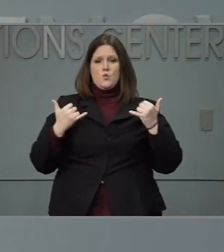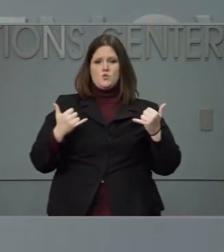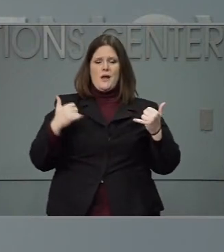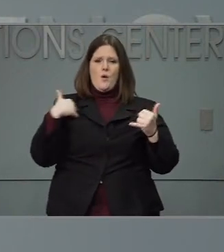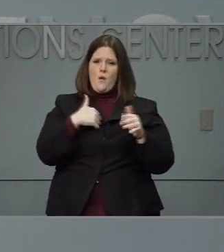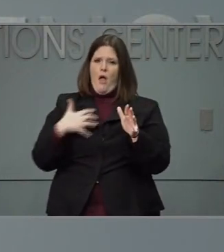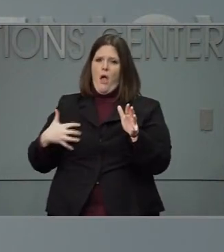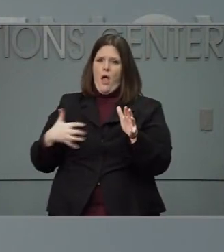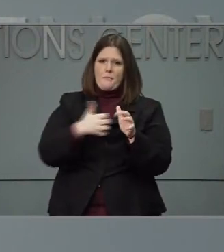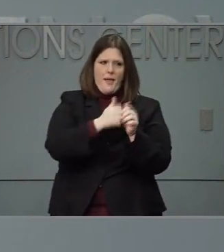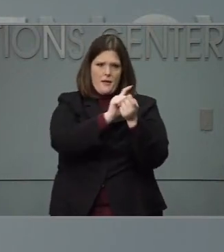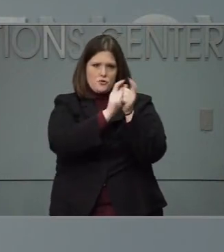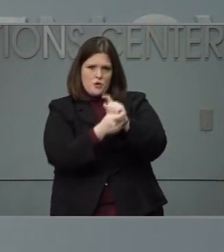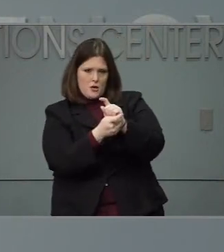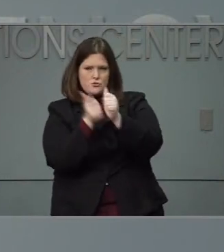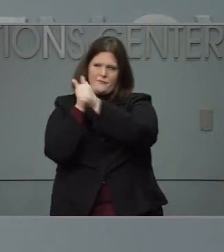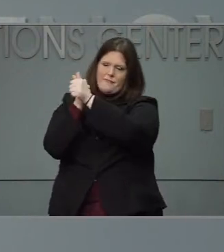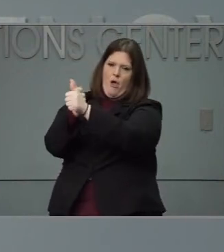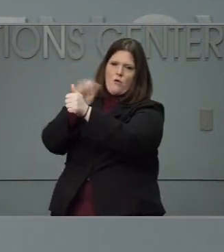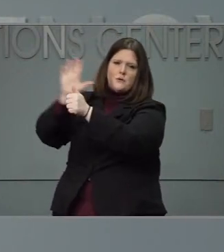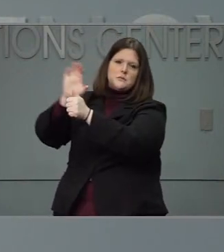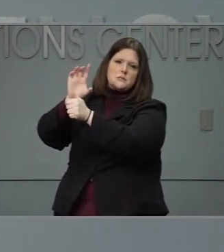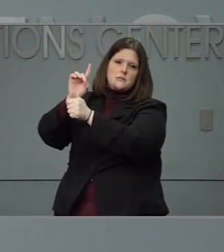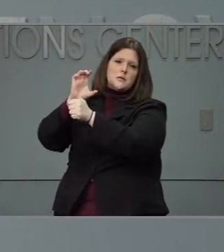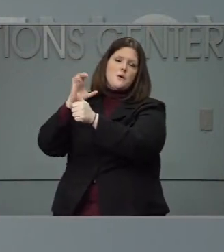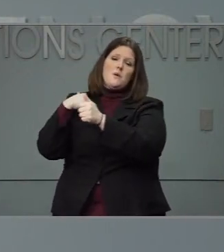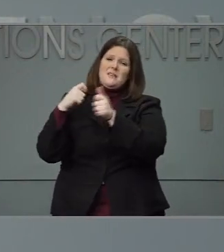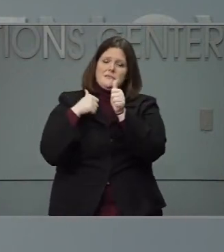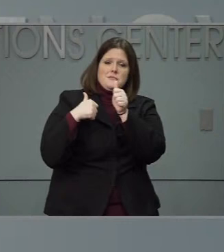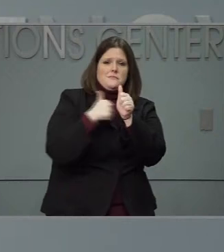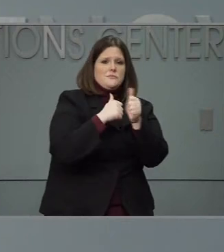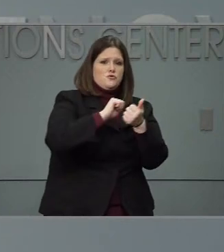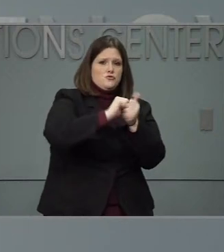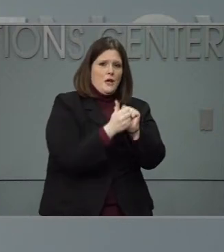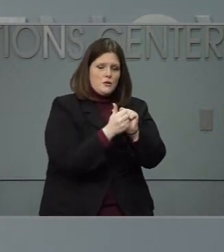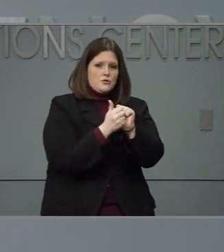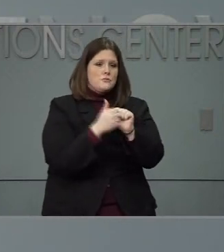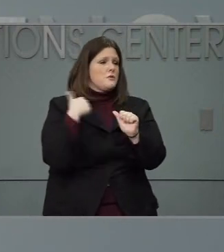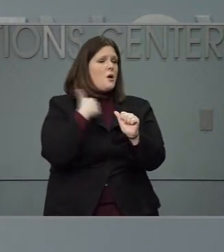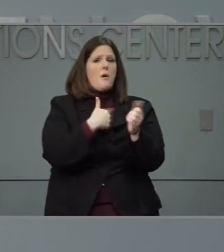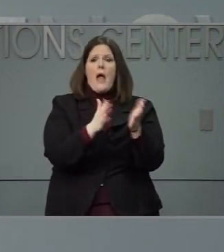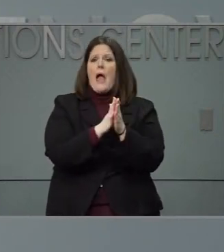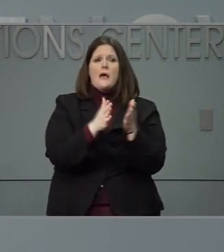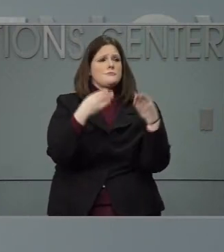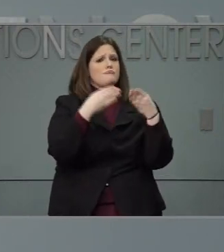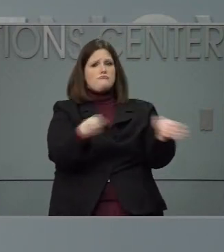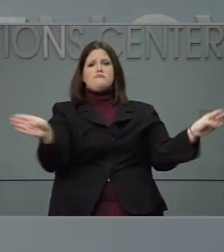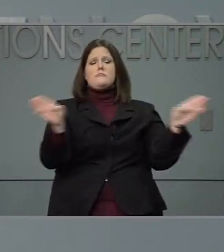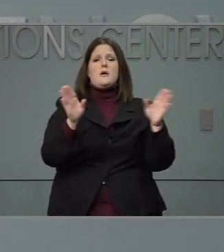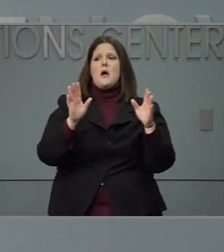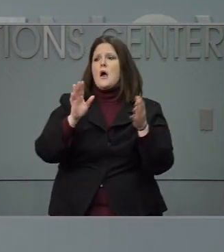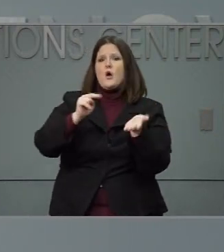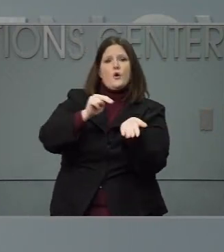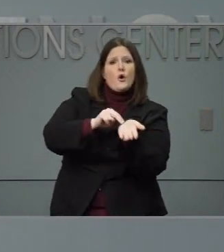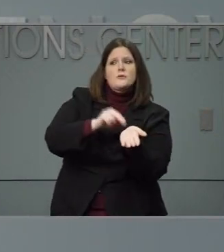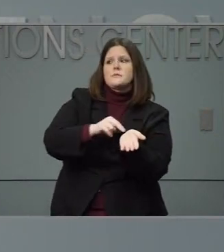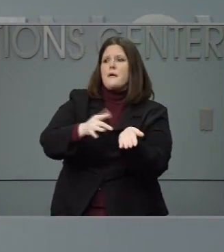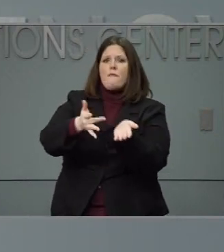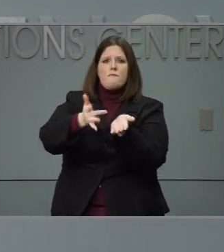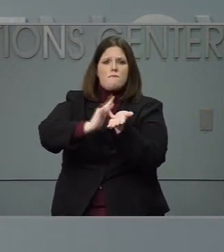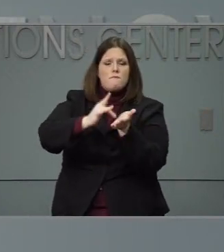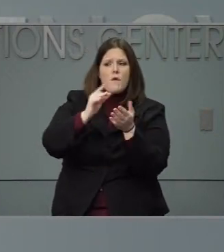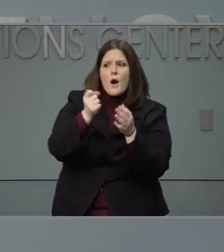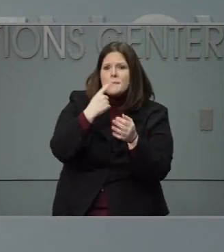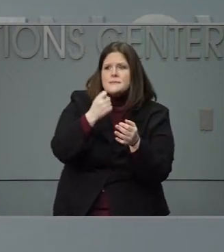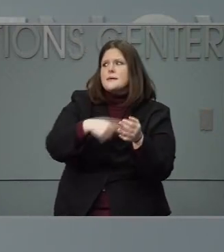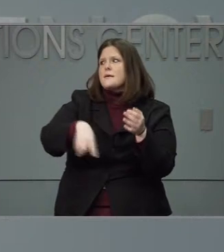going forward. And we have asked whether it was the nursing board, the medical board, our pharmacy board or dental board to meet